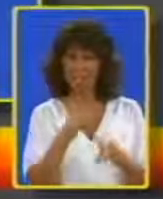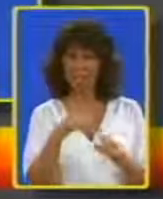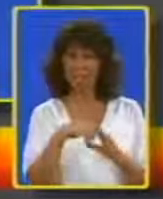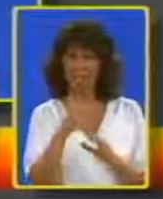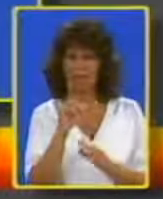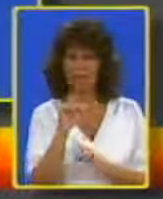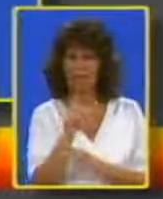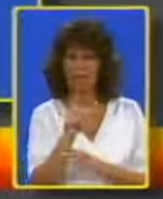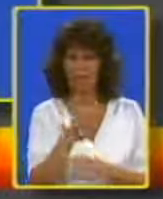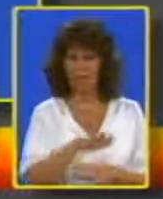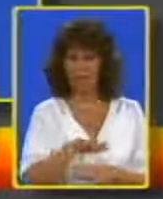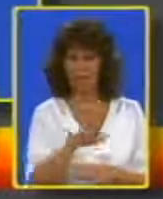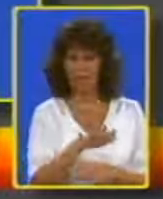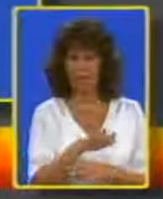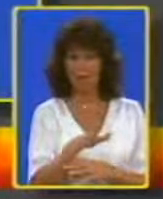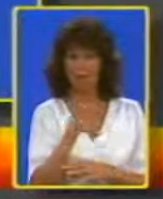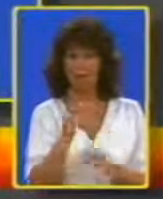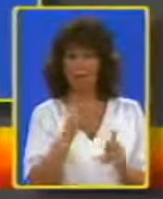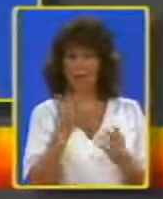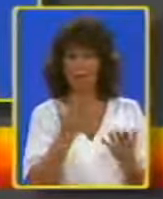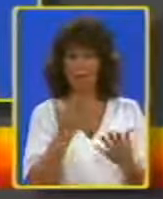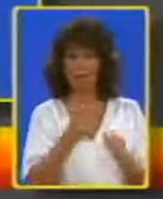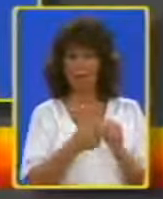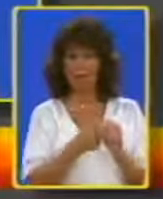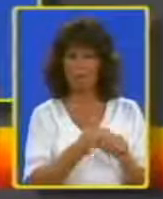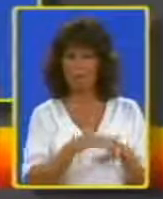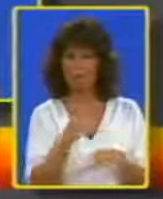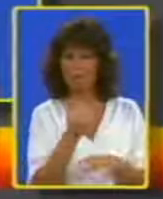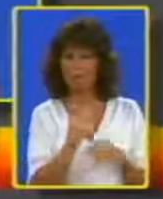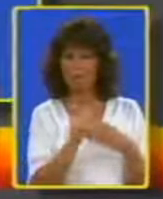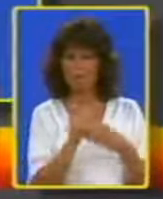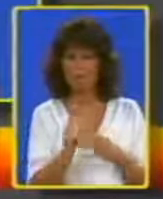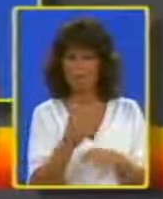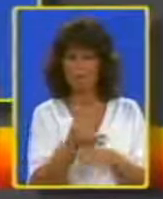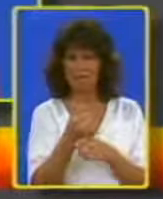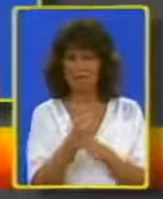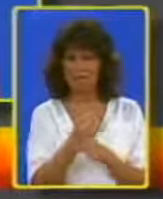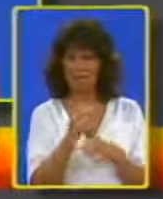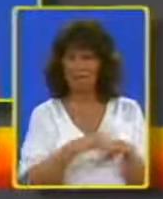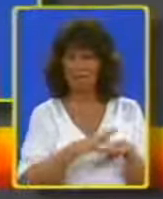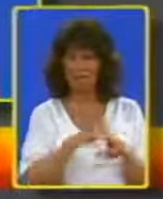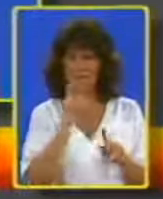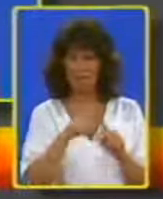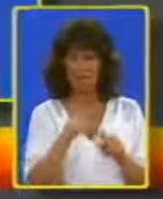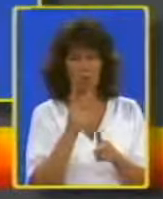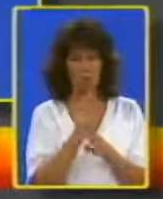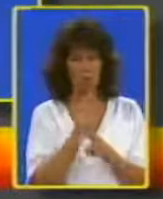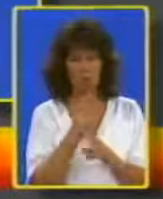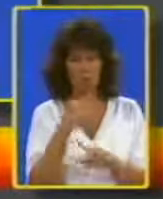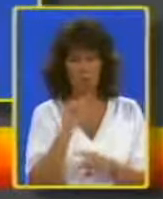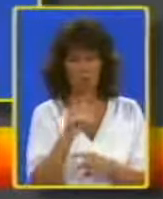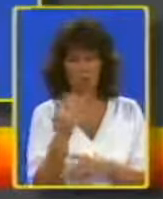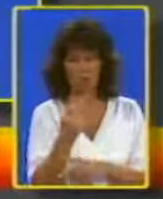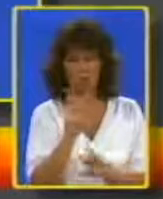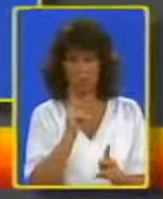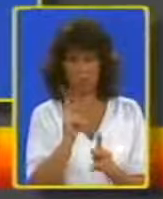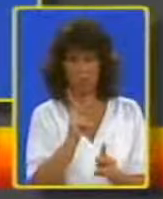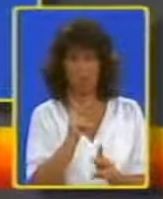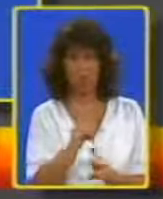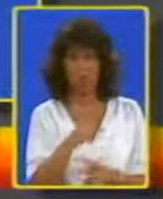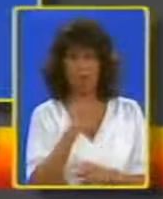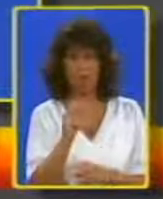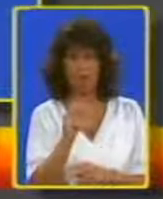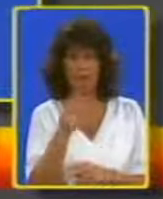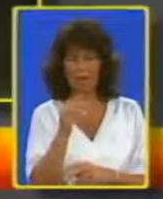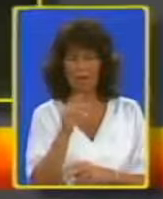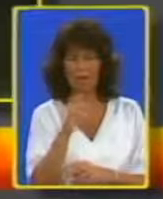in the Dayton, Cincinnati area. Officials here are following up on any leads they receive and warning people to be on the lookout for the two. Meanwhile,